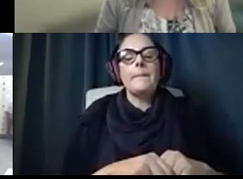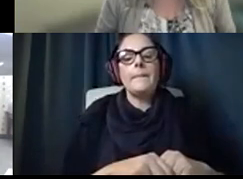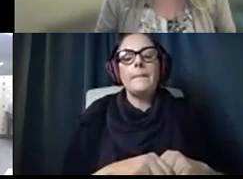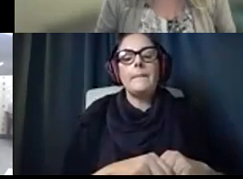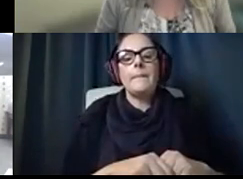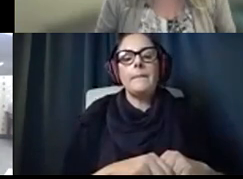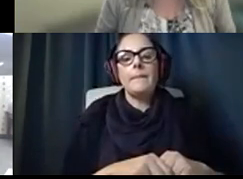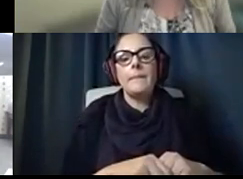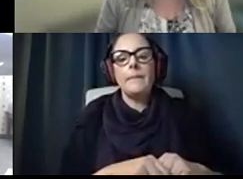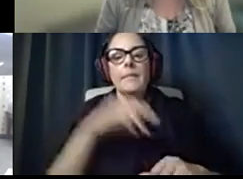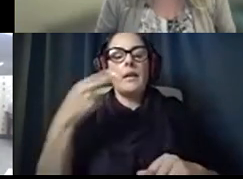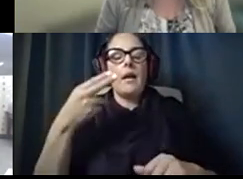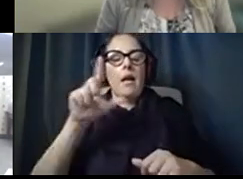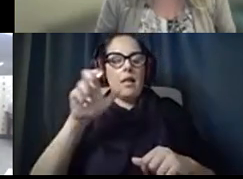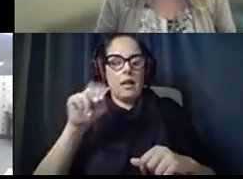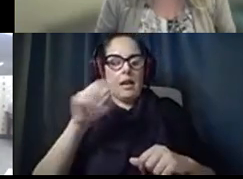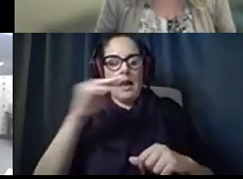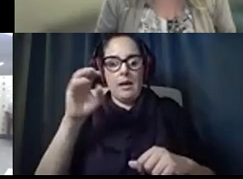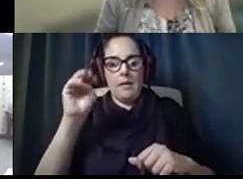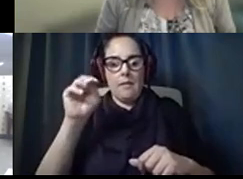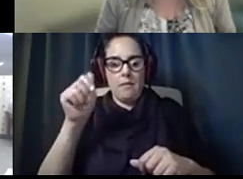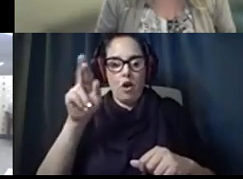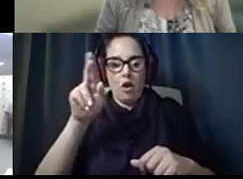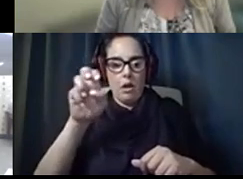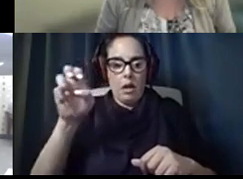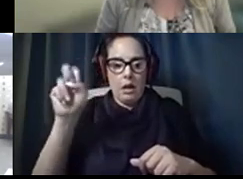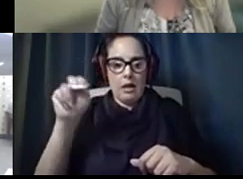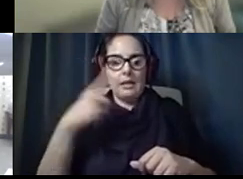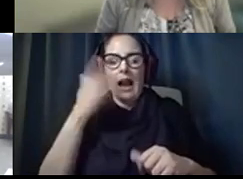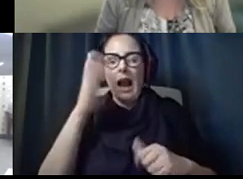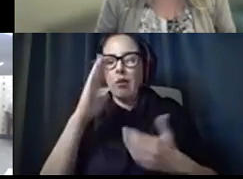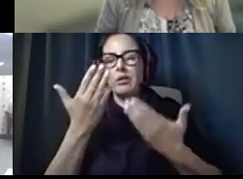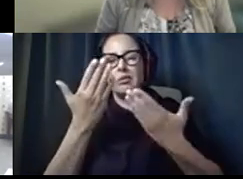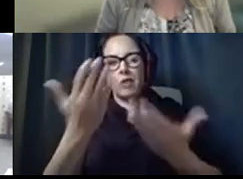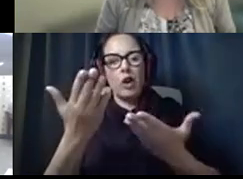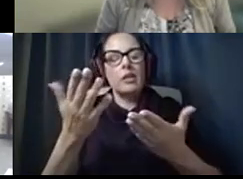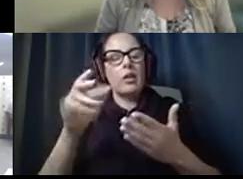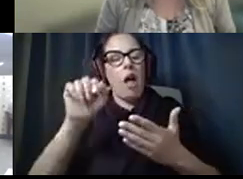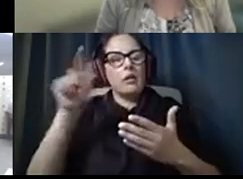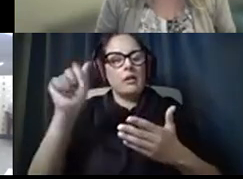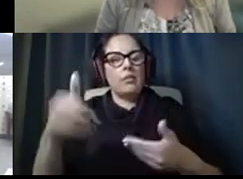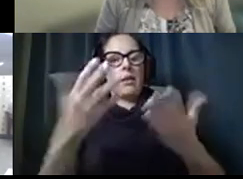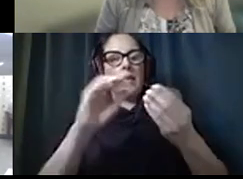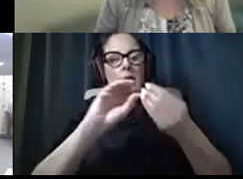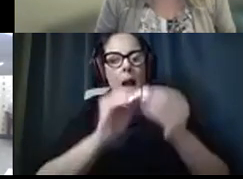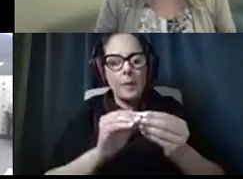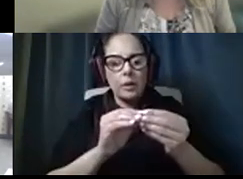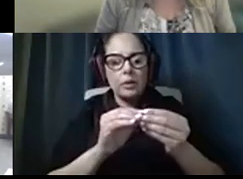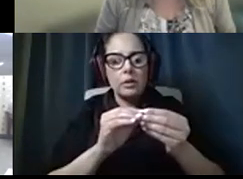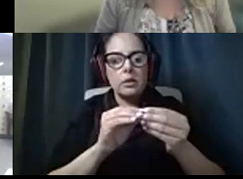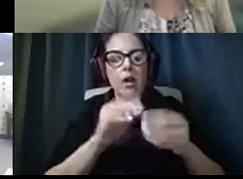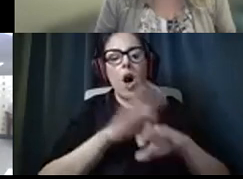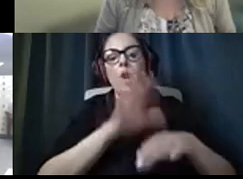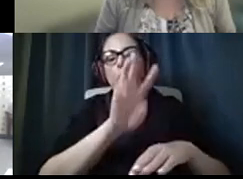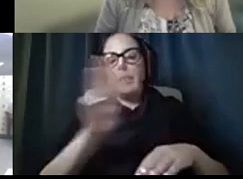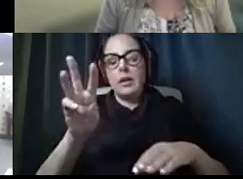And Maureen said, would urge ALTA to put up the numbers at its website